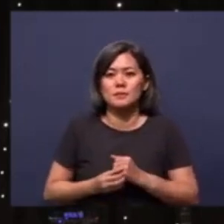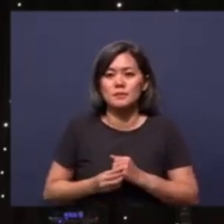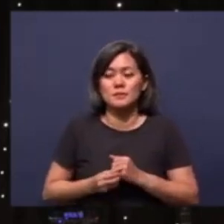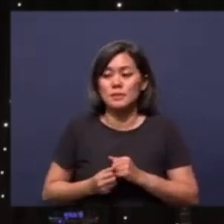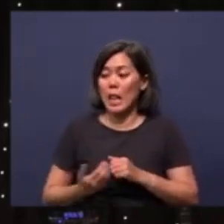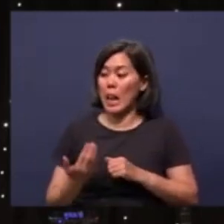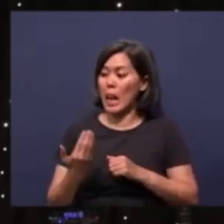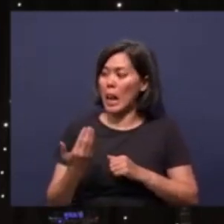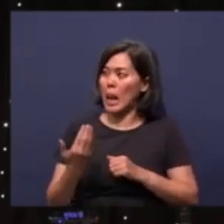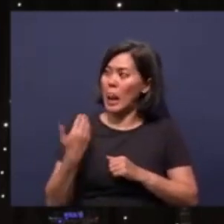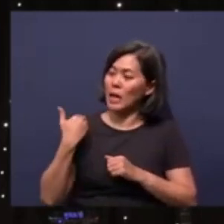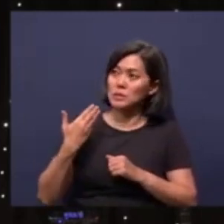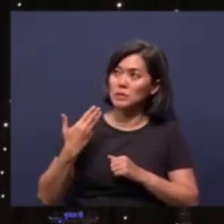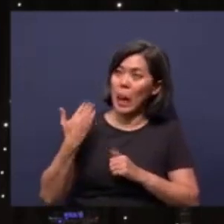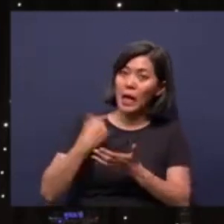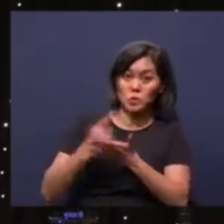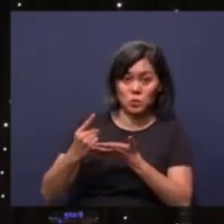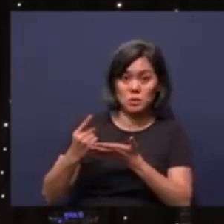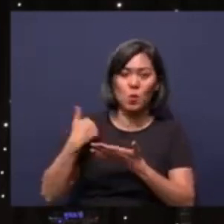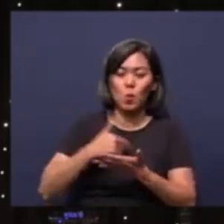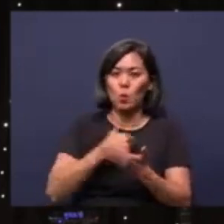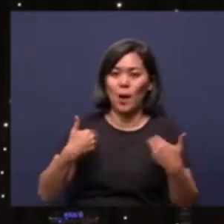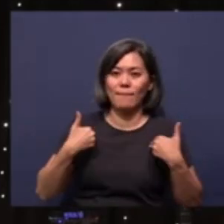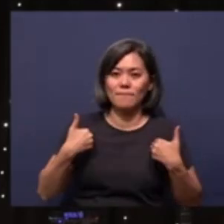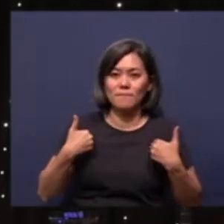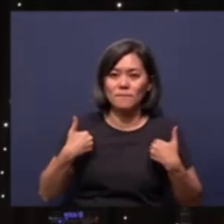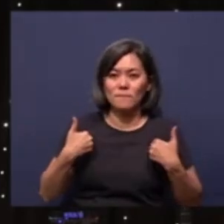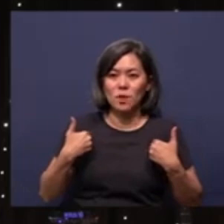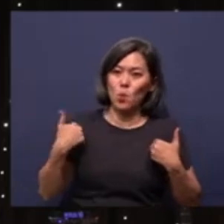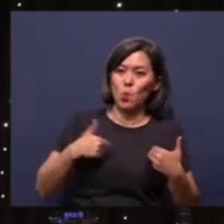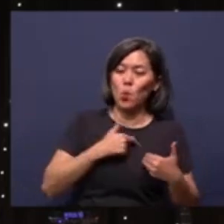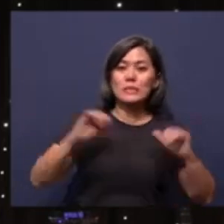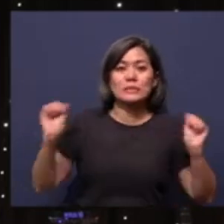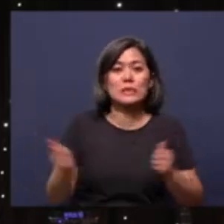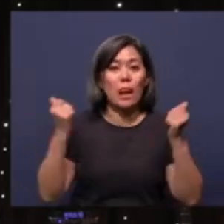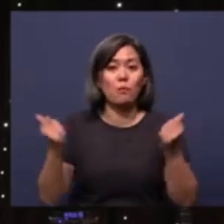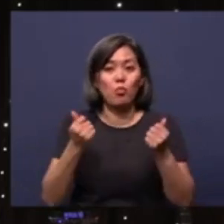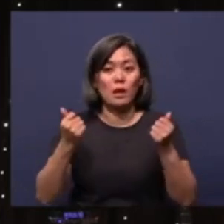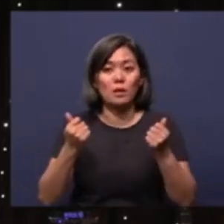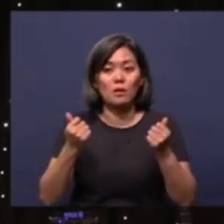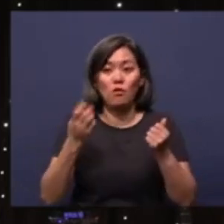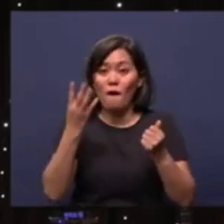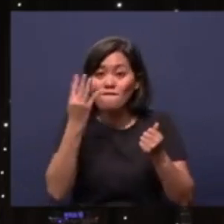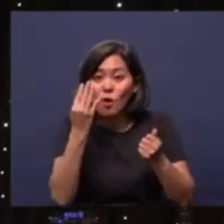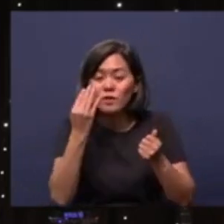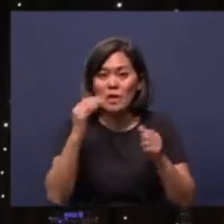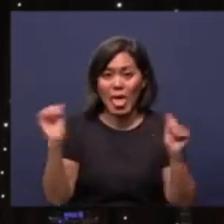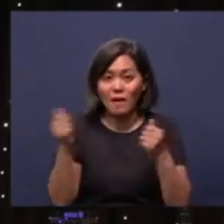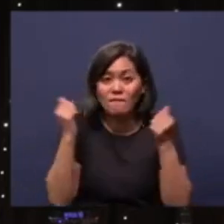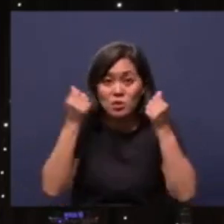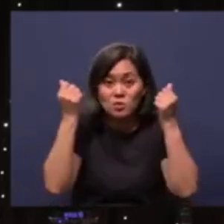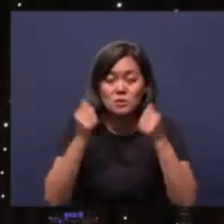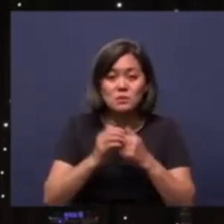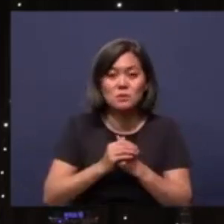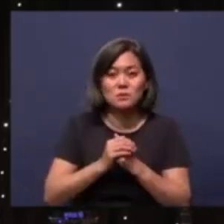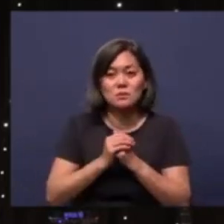Last week, we had a, we celebrate our 14th anniversary.